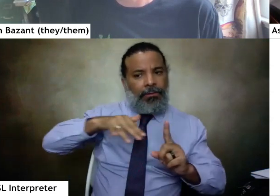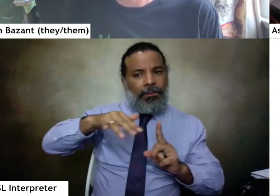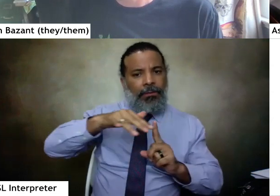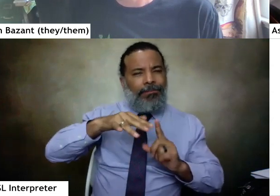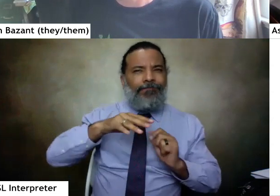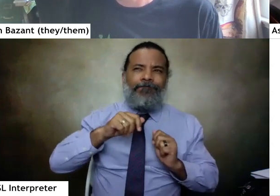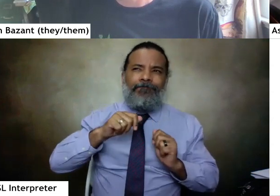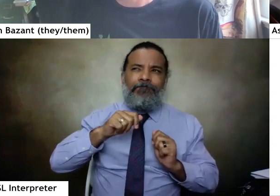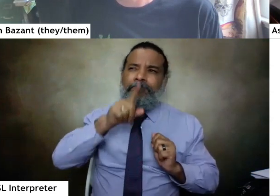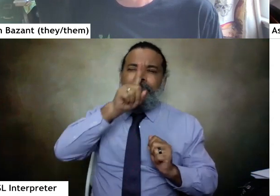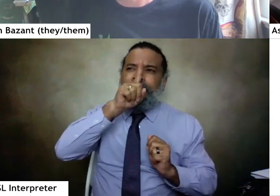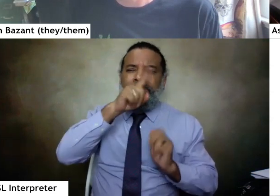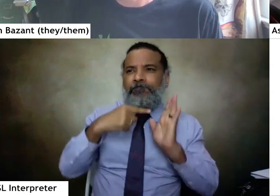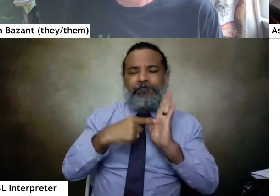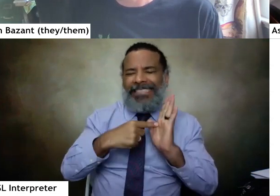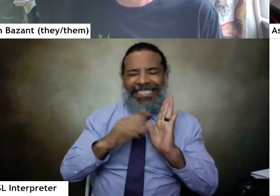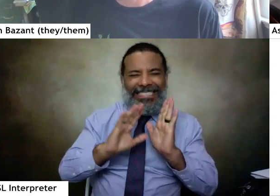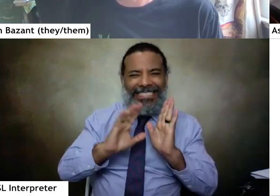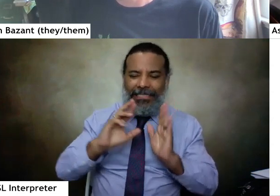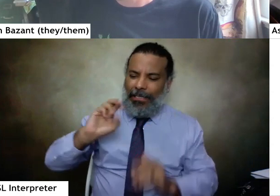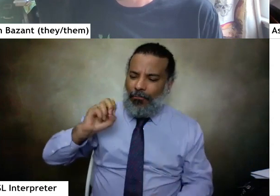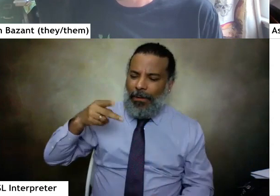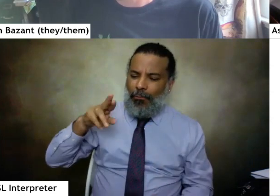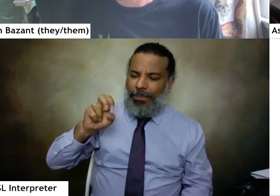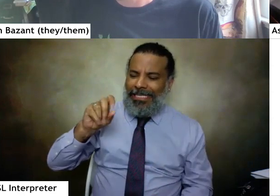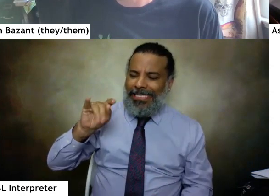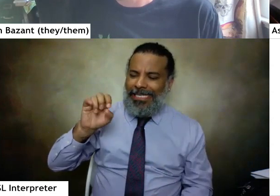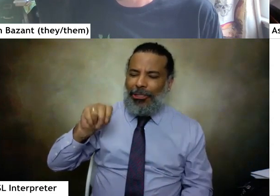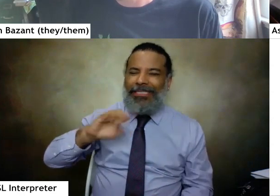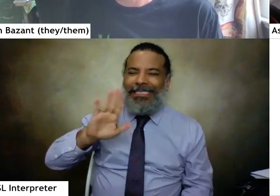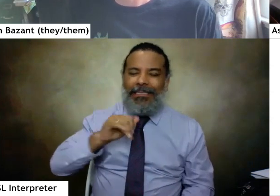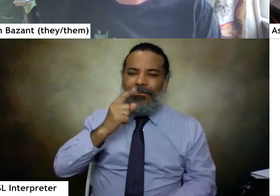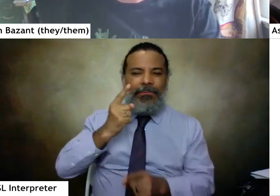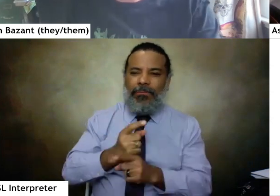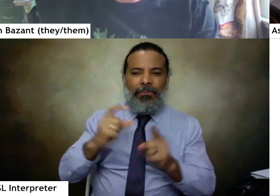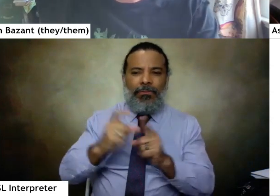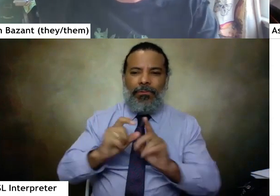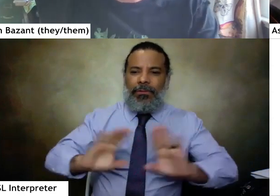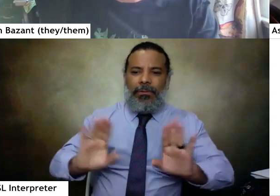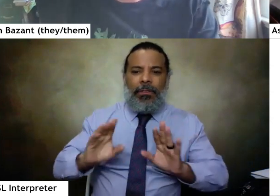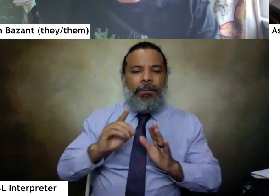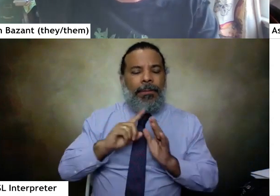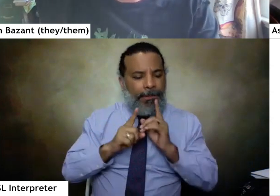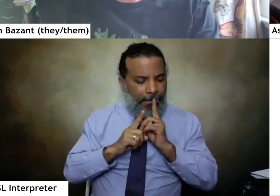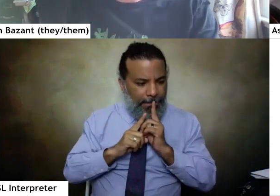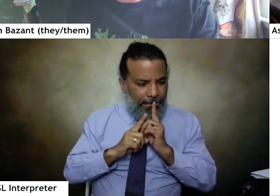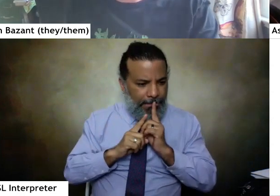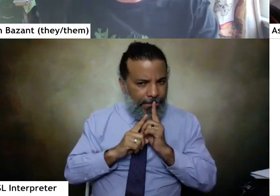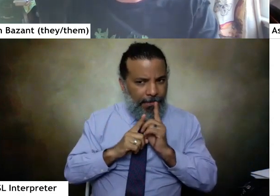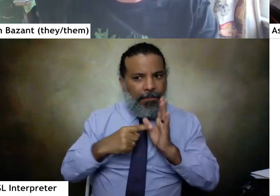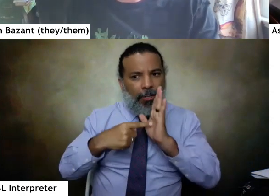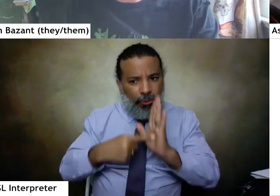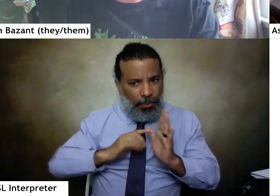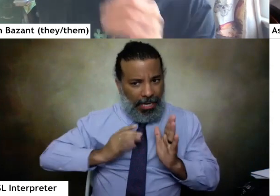hesitate to say representation because it doesn't, that's not quite what I'm aiming for, but showing our